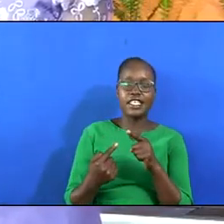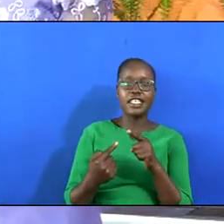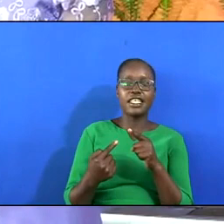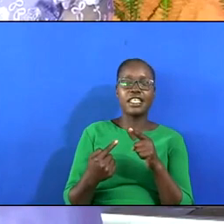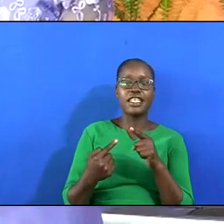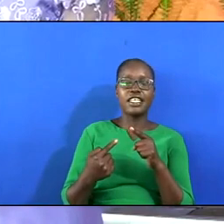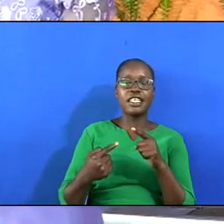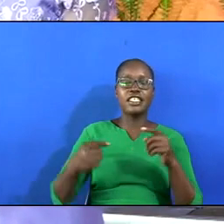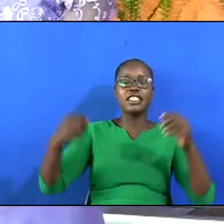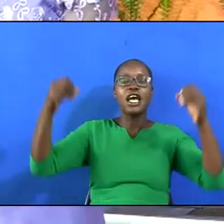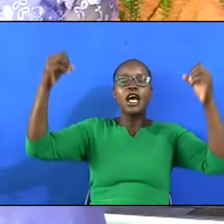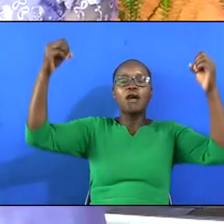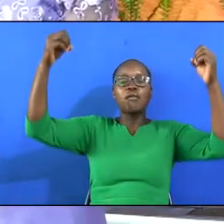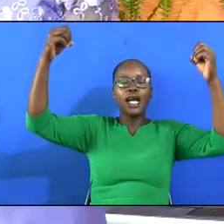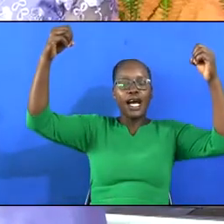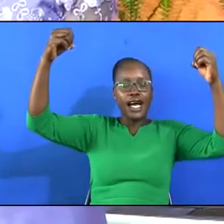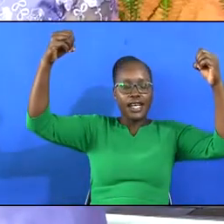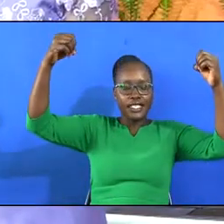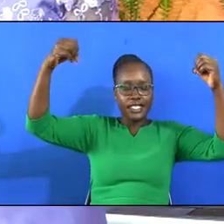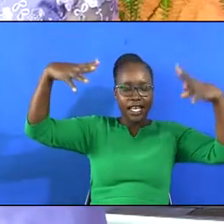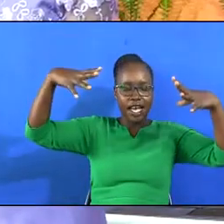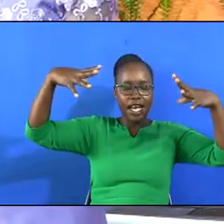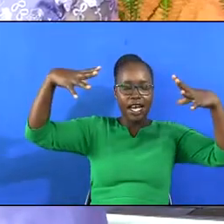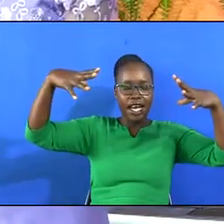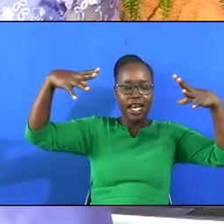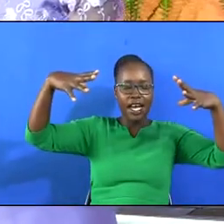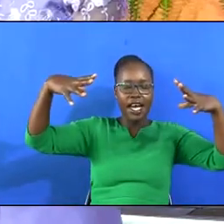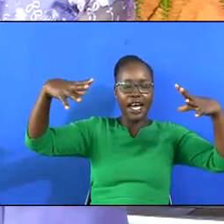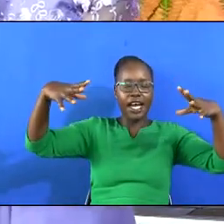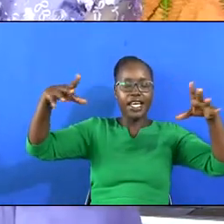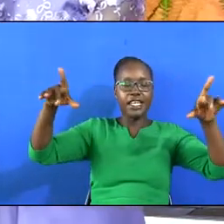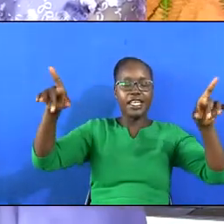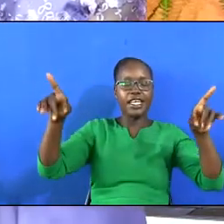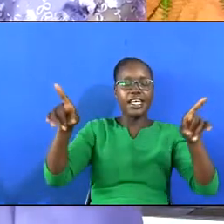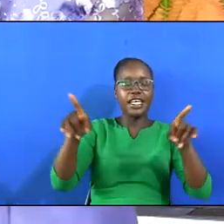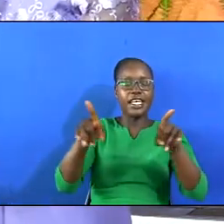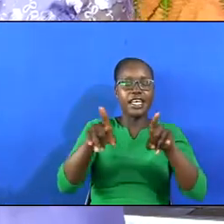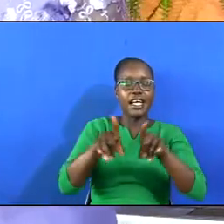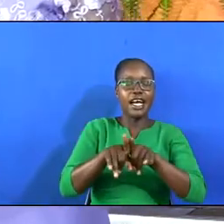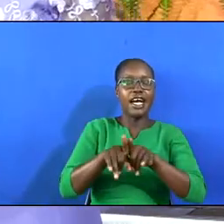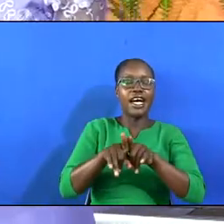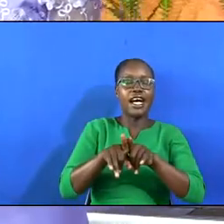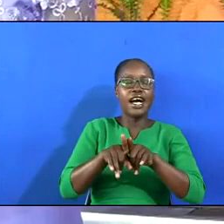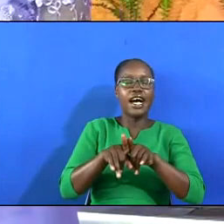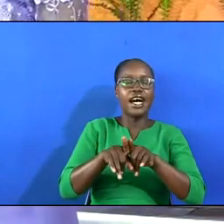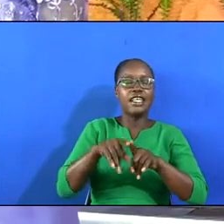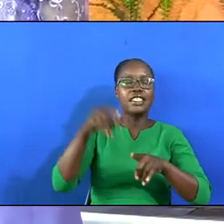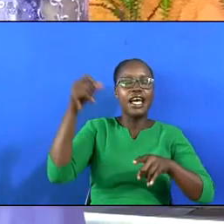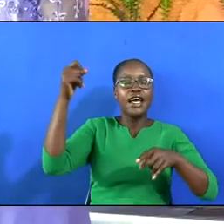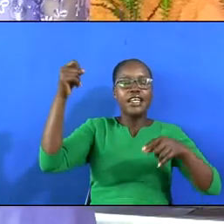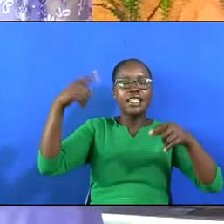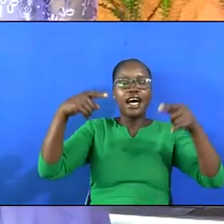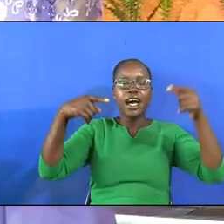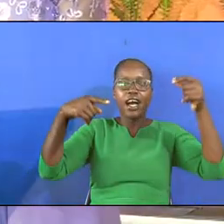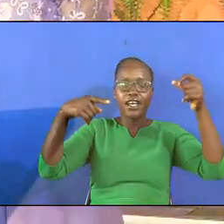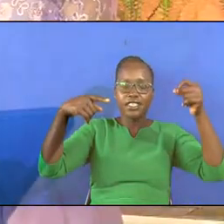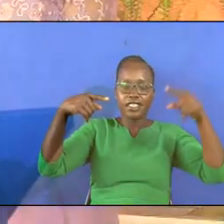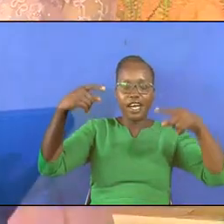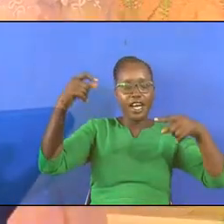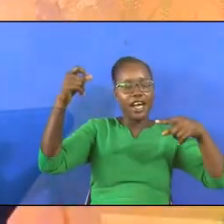days Bright shining as